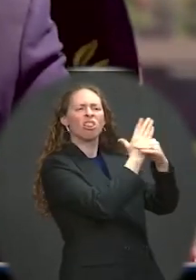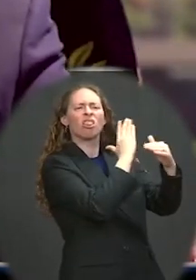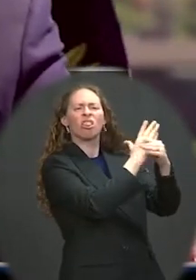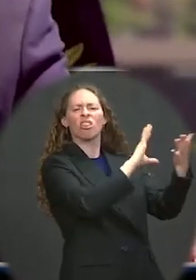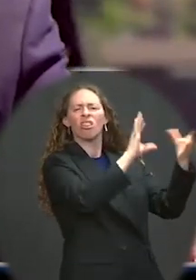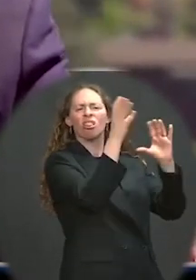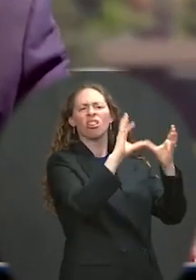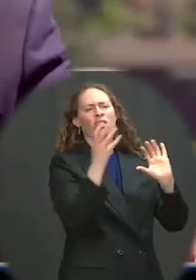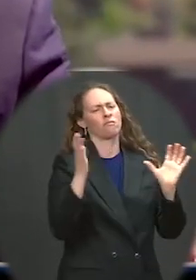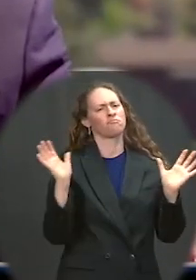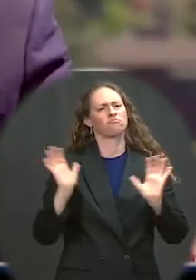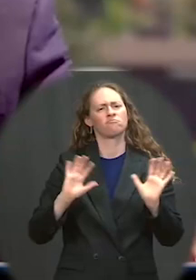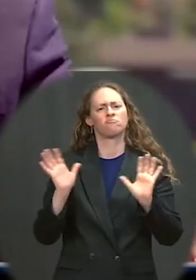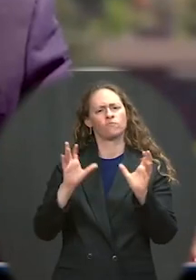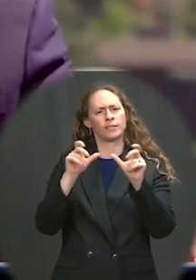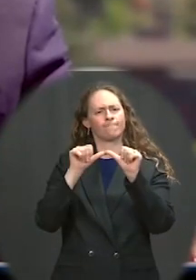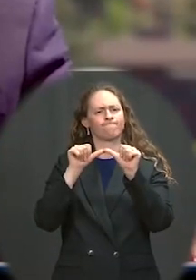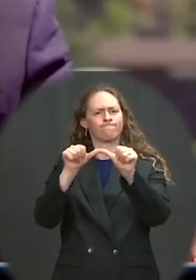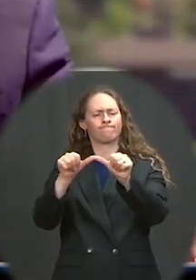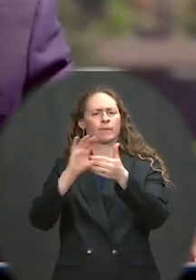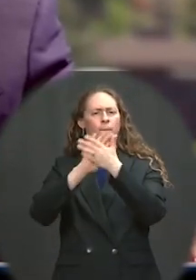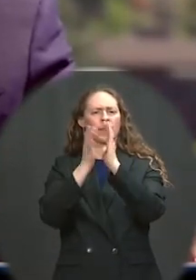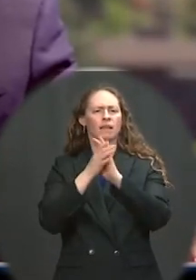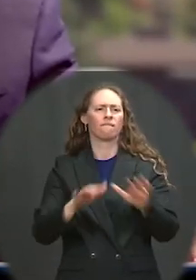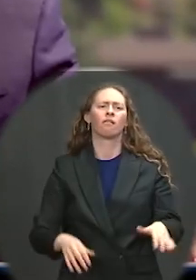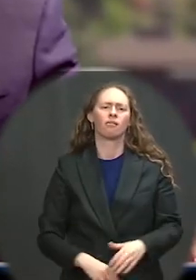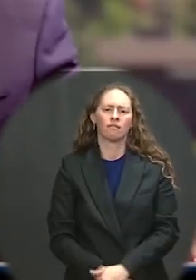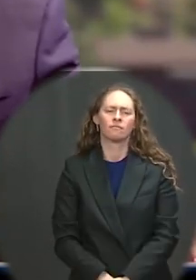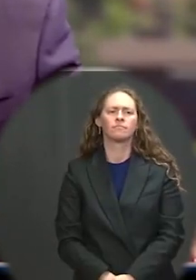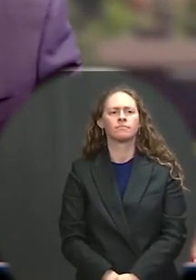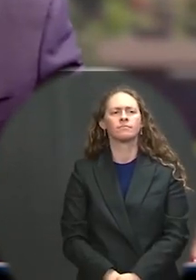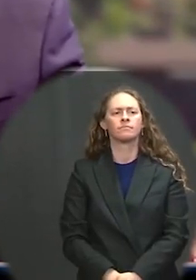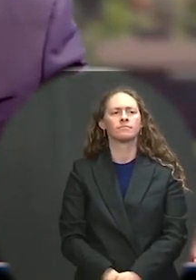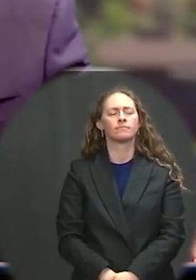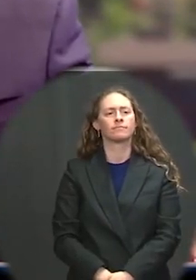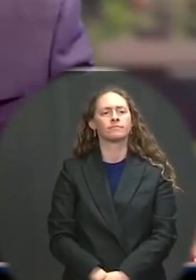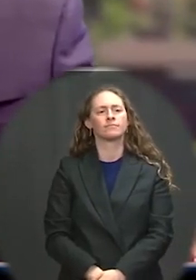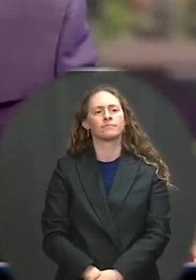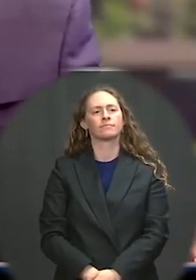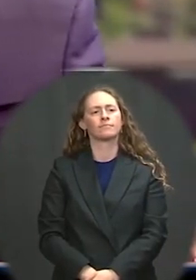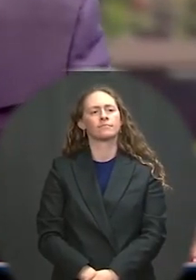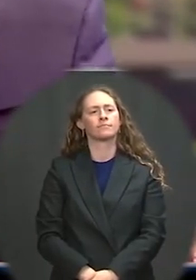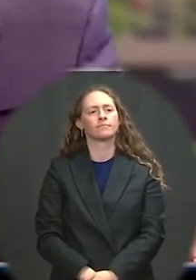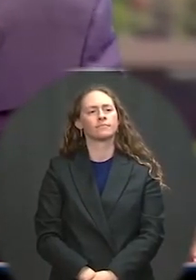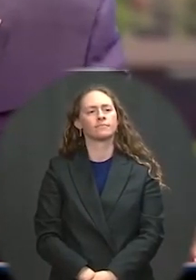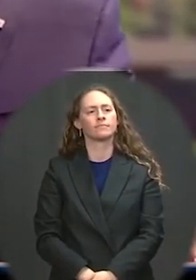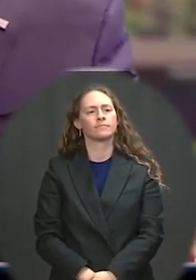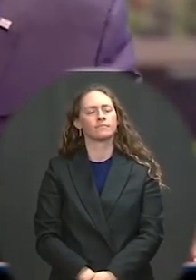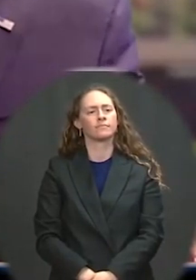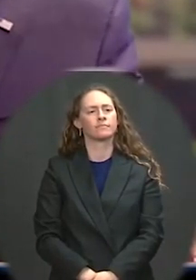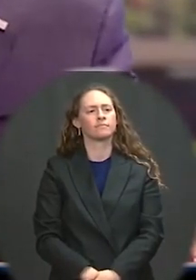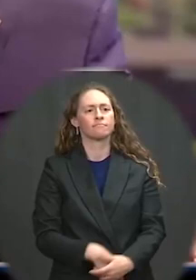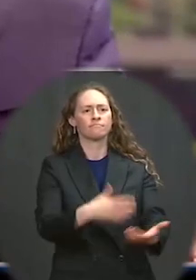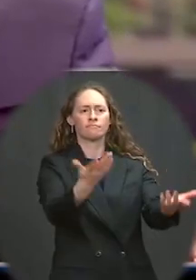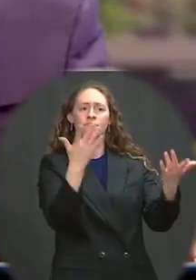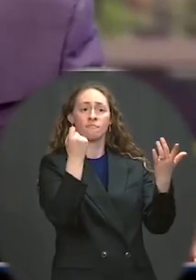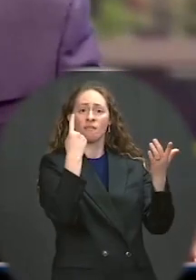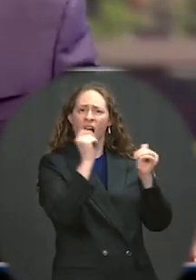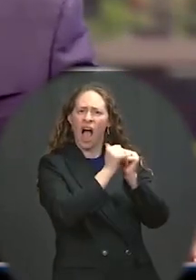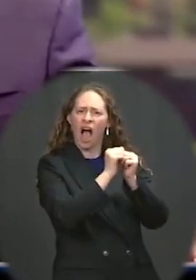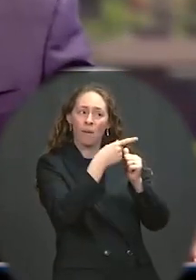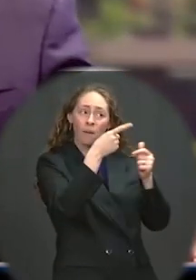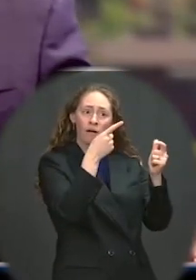And it won't happen without us taking an active role to set the norms of conduct,